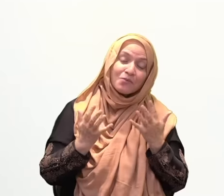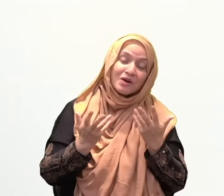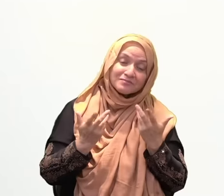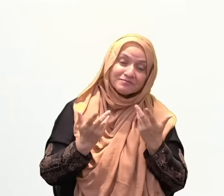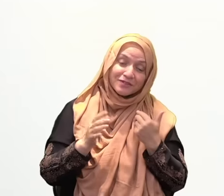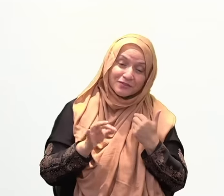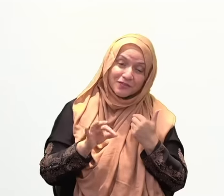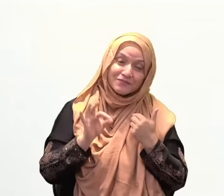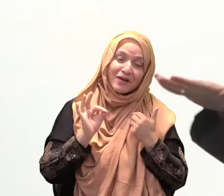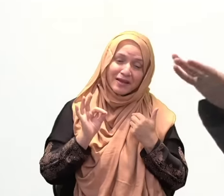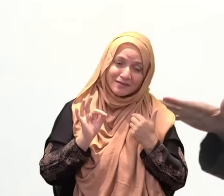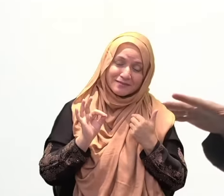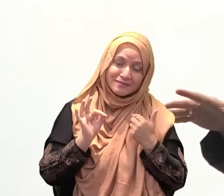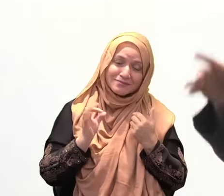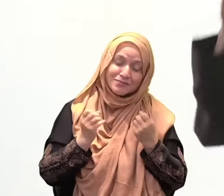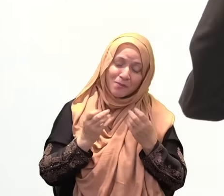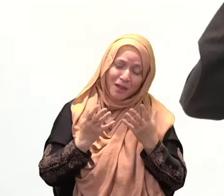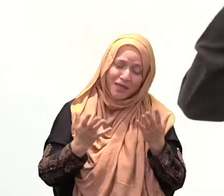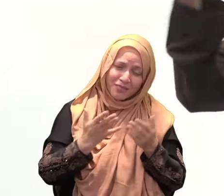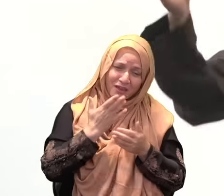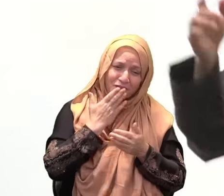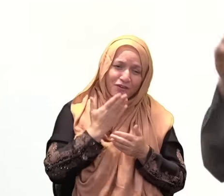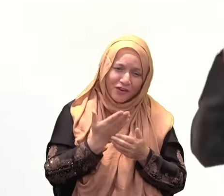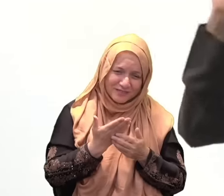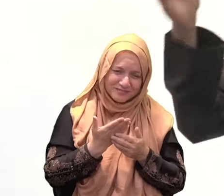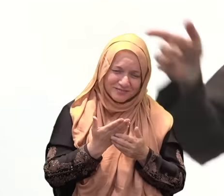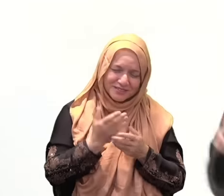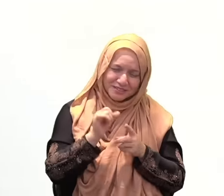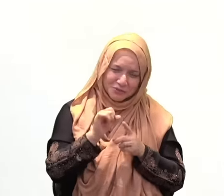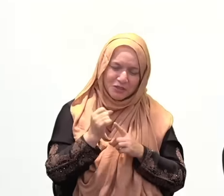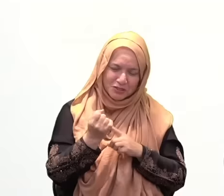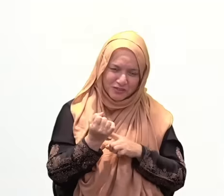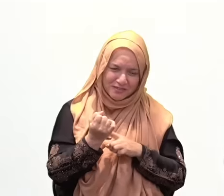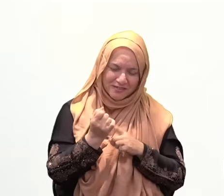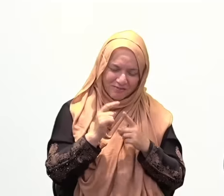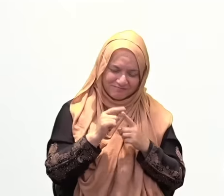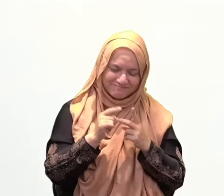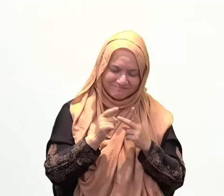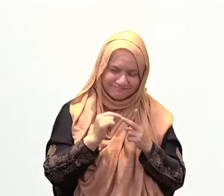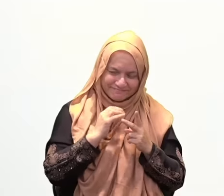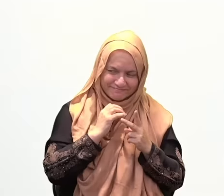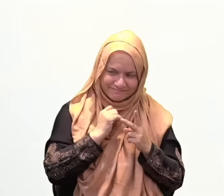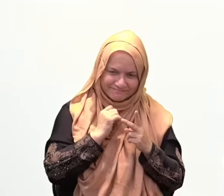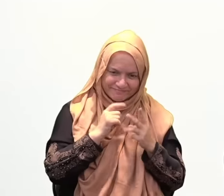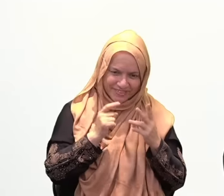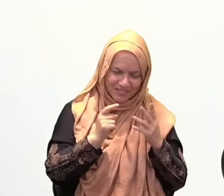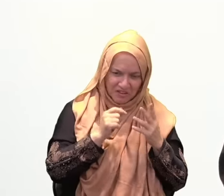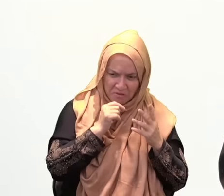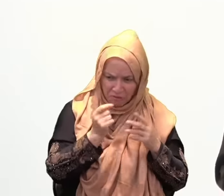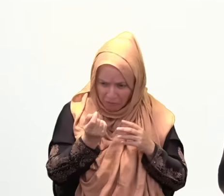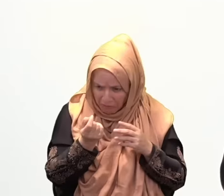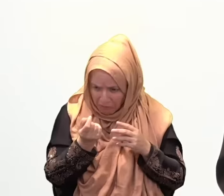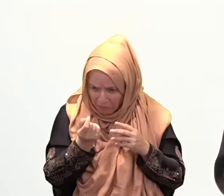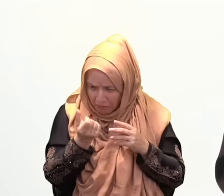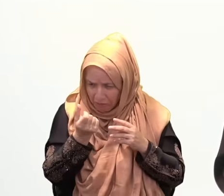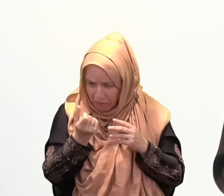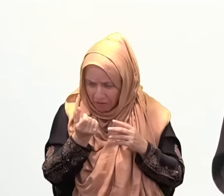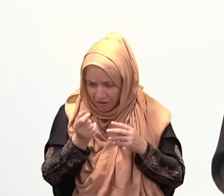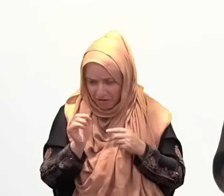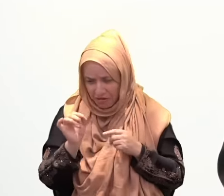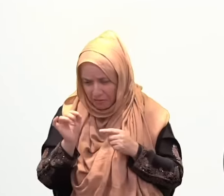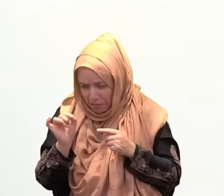is that even in the most bleak circumstances he had something positive to say salallahu alayhi wa sallam. Hudaybiyyah